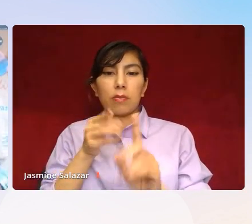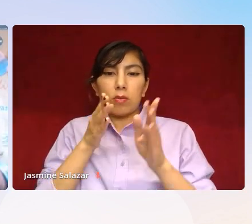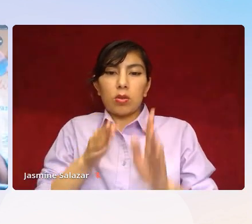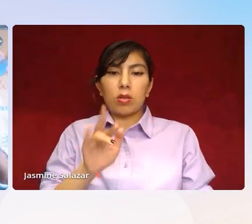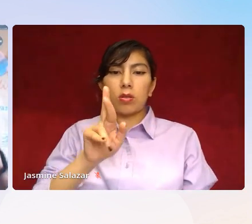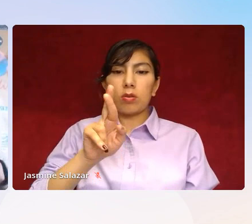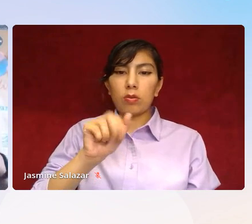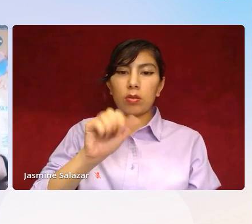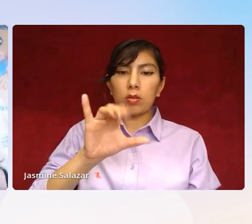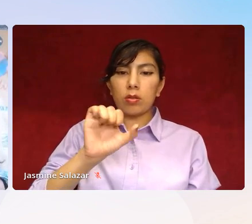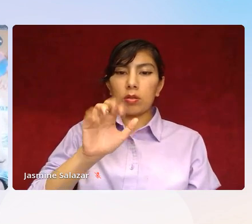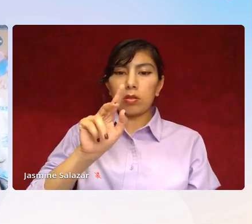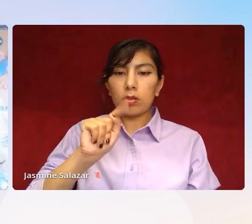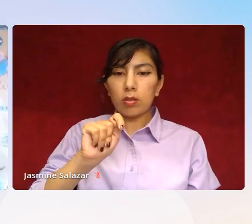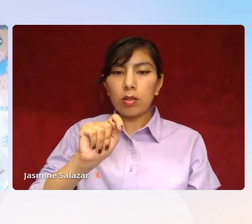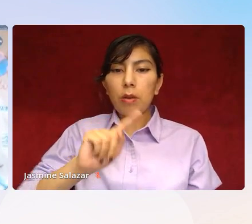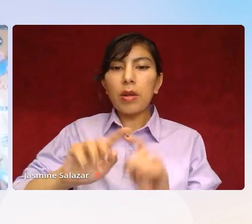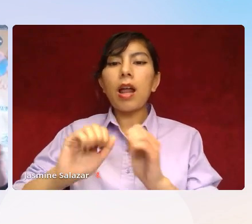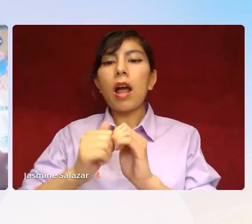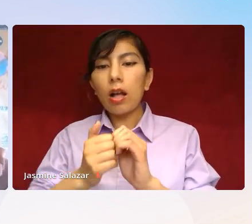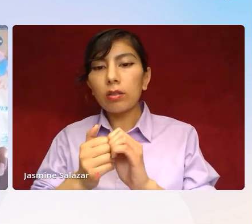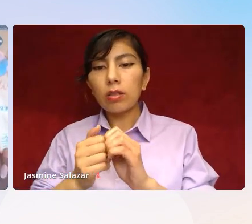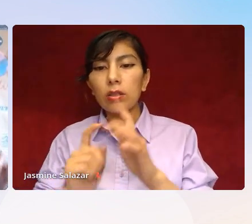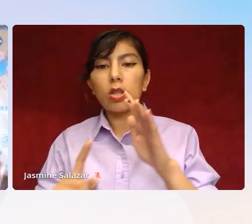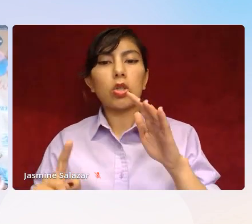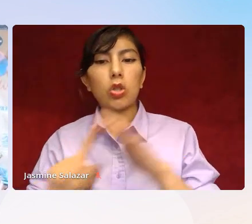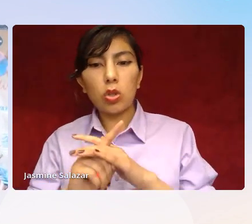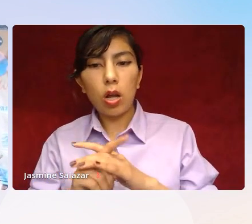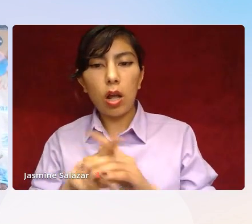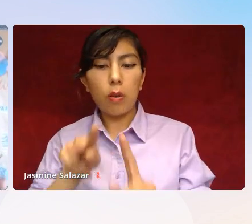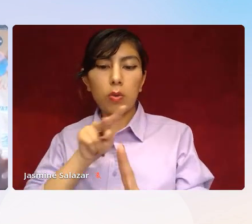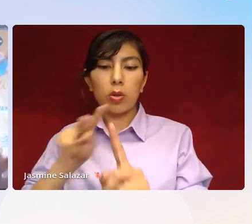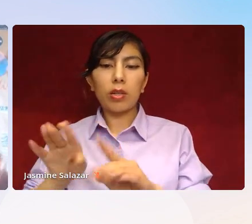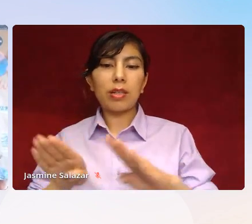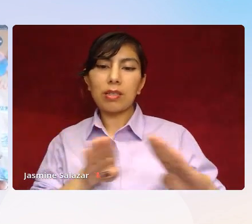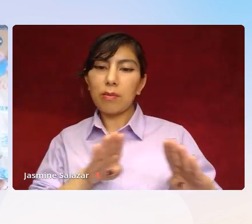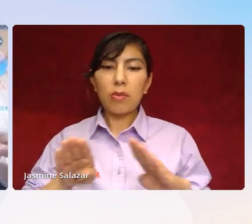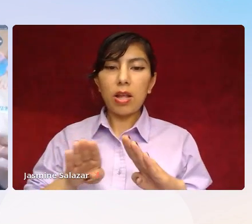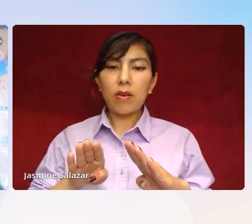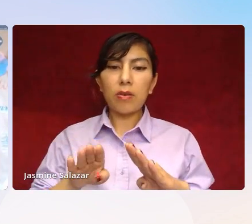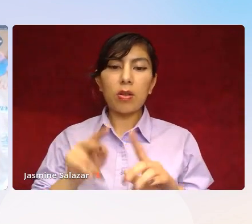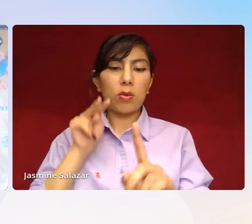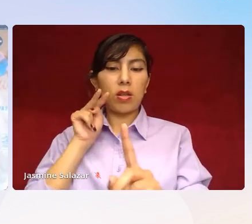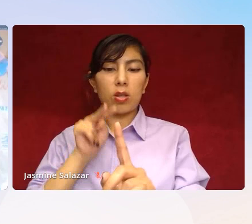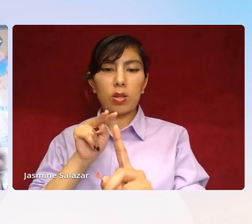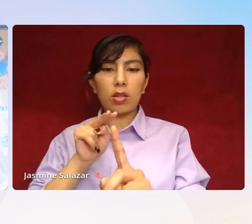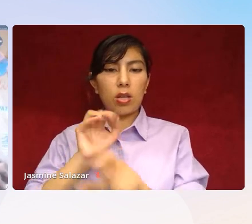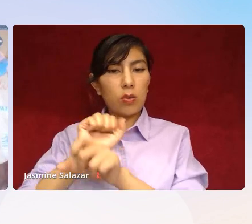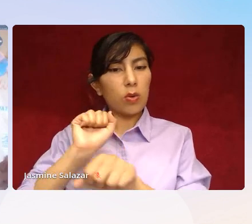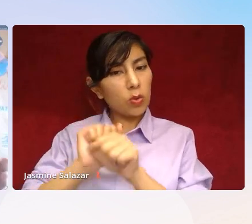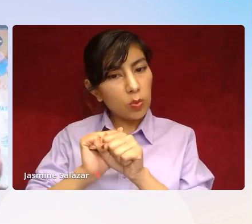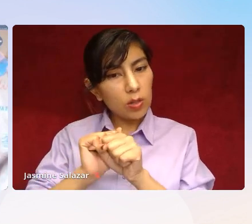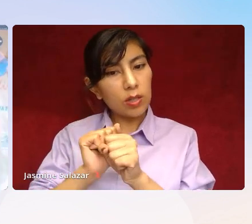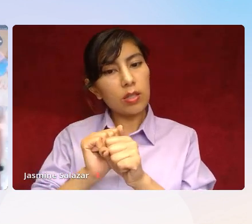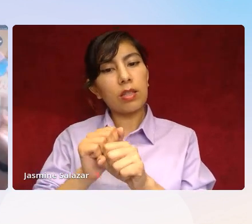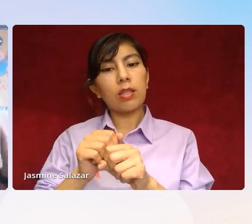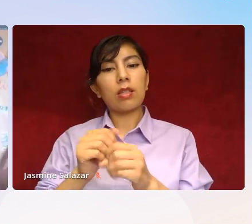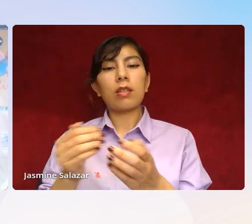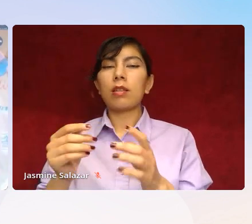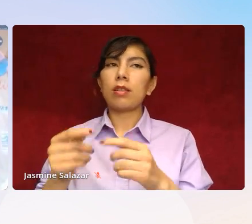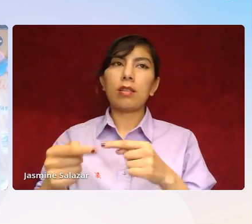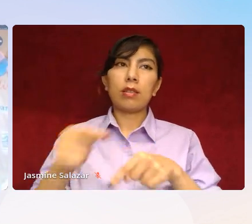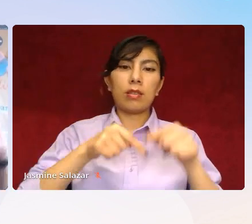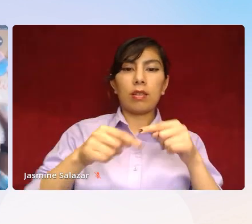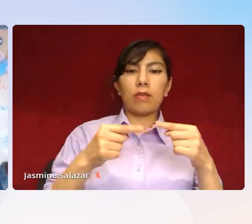It's how does racism show up looking at it as a behavior that we can look at and work with? Instead of, again, we've got